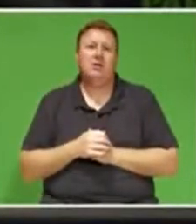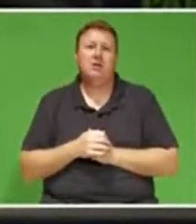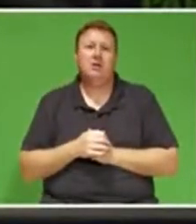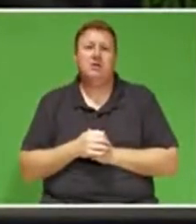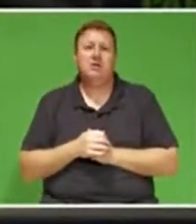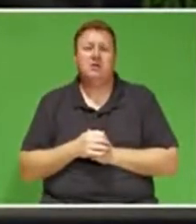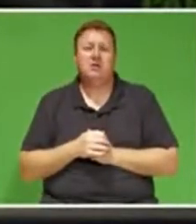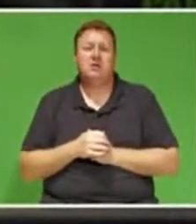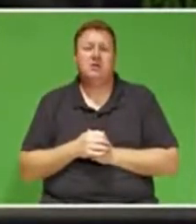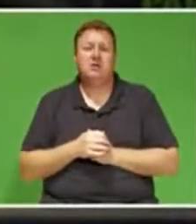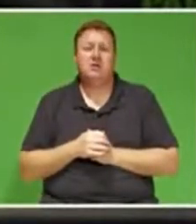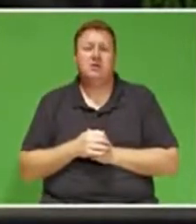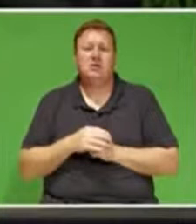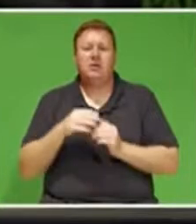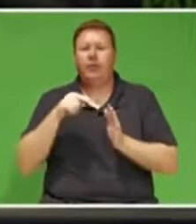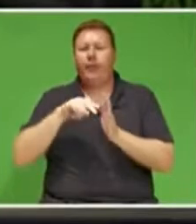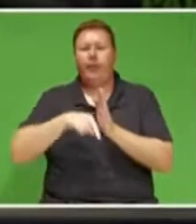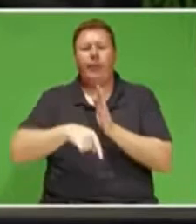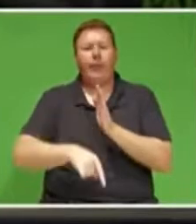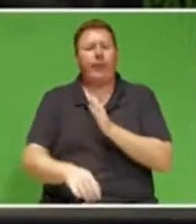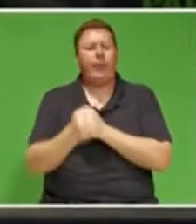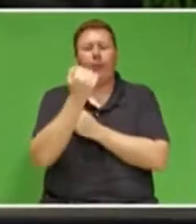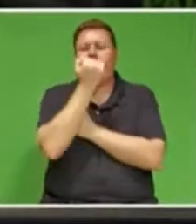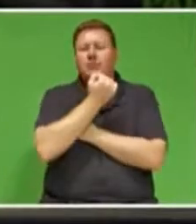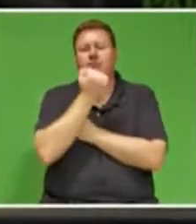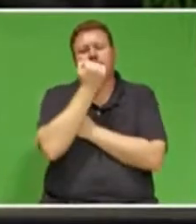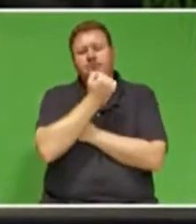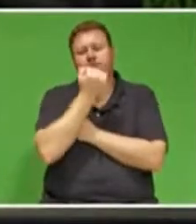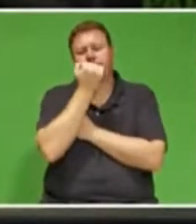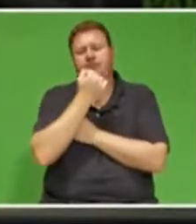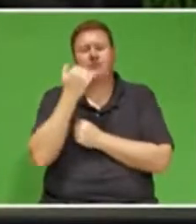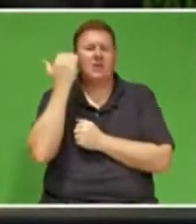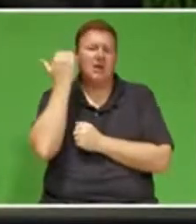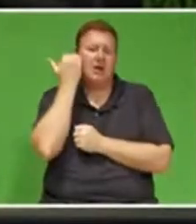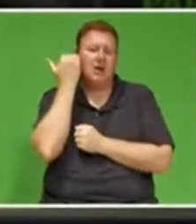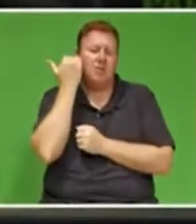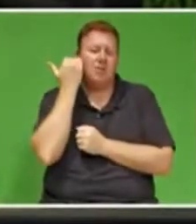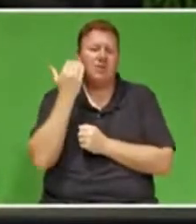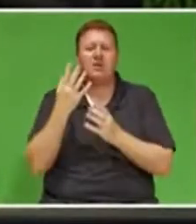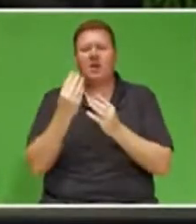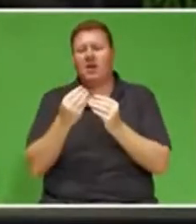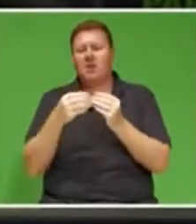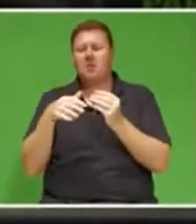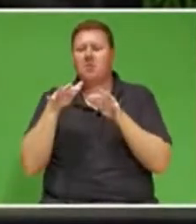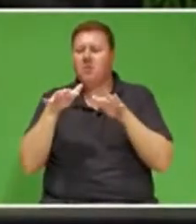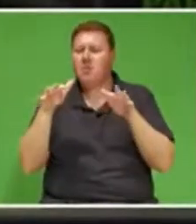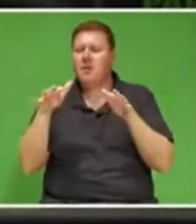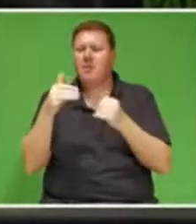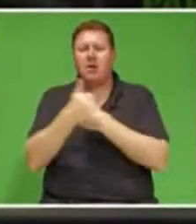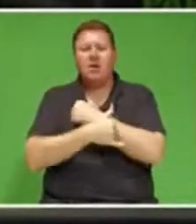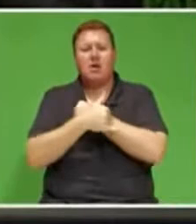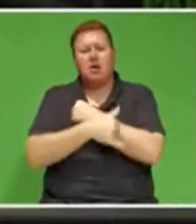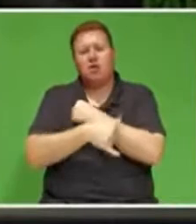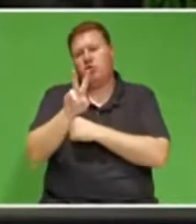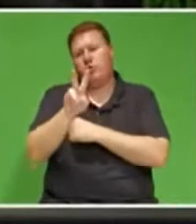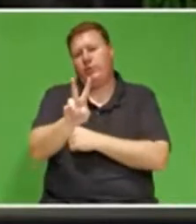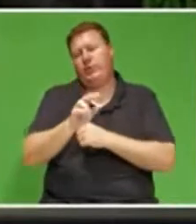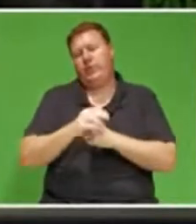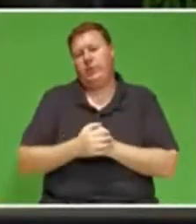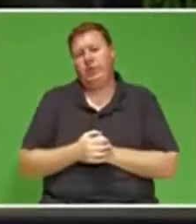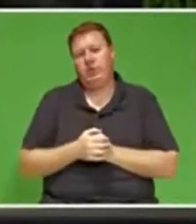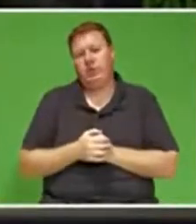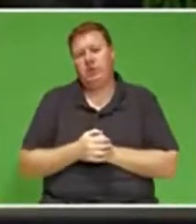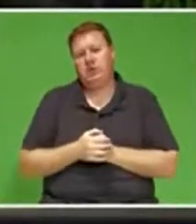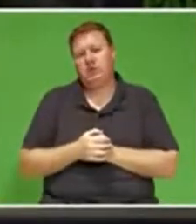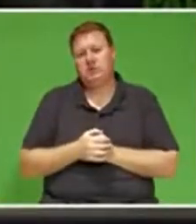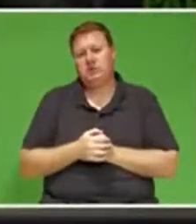our deepest condolences to the governments and the people of those two countries in the face of this